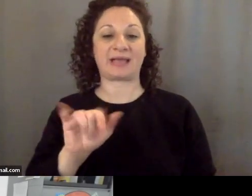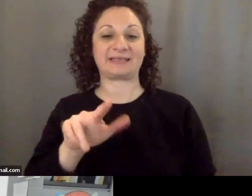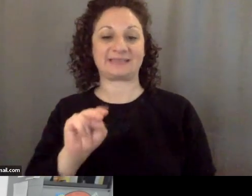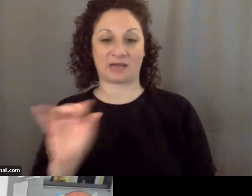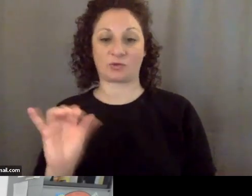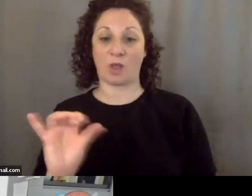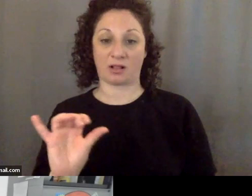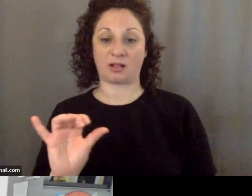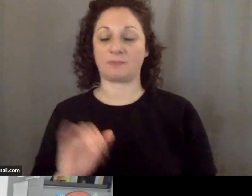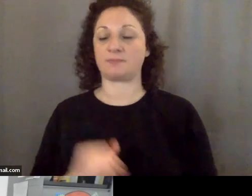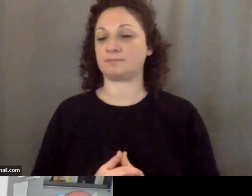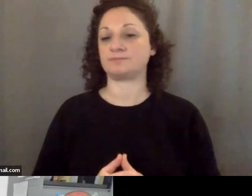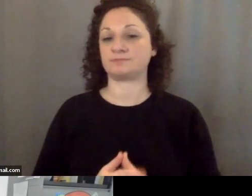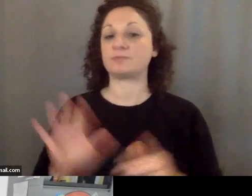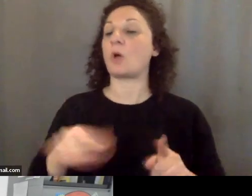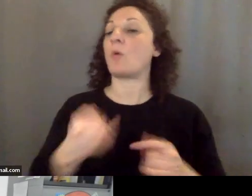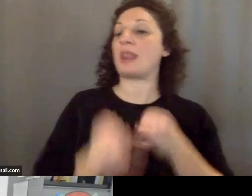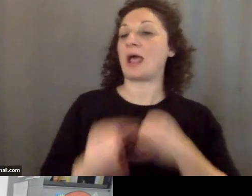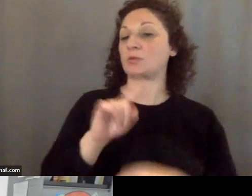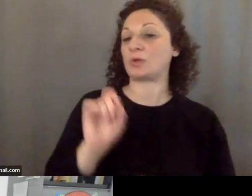yes oh okay last question